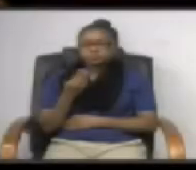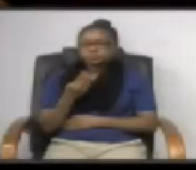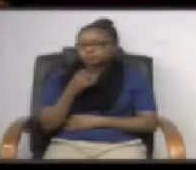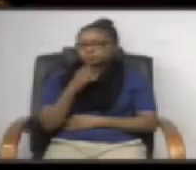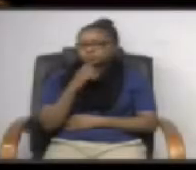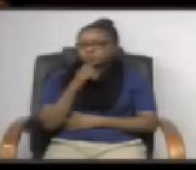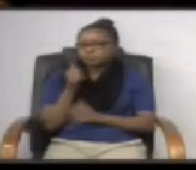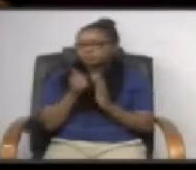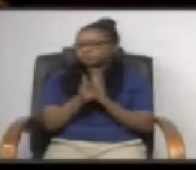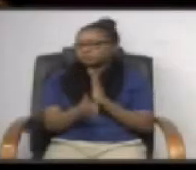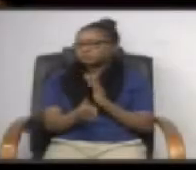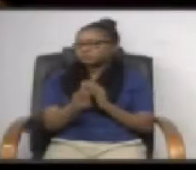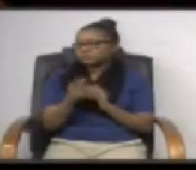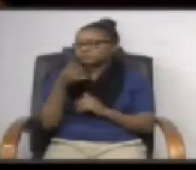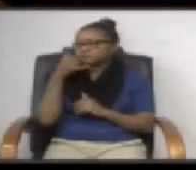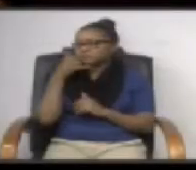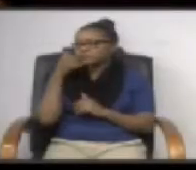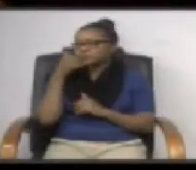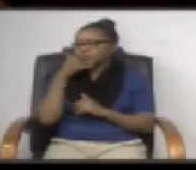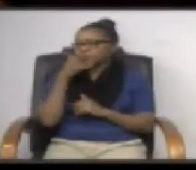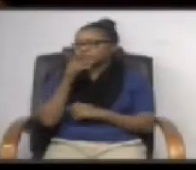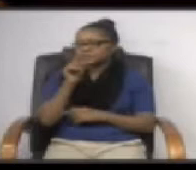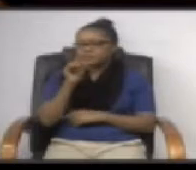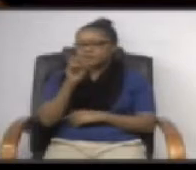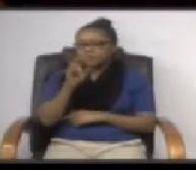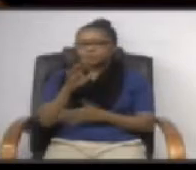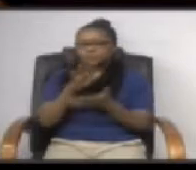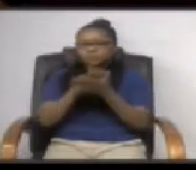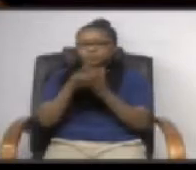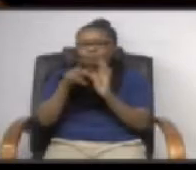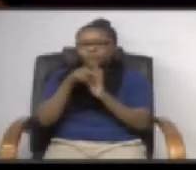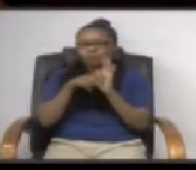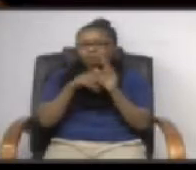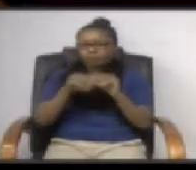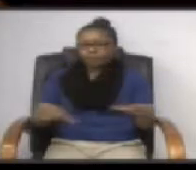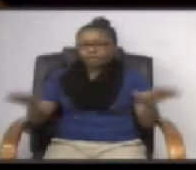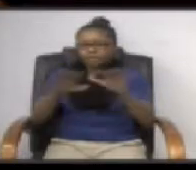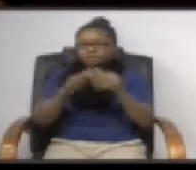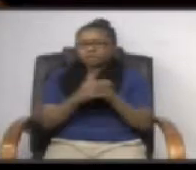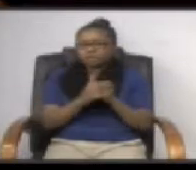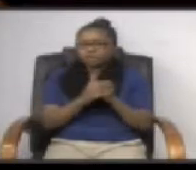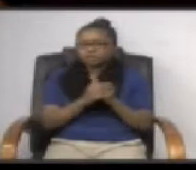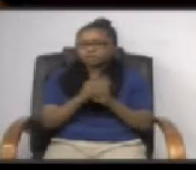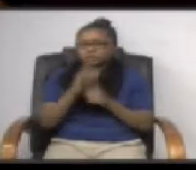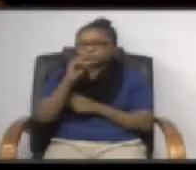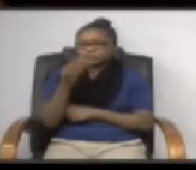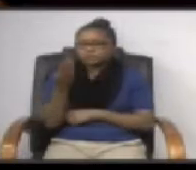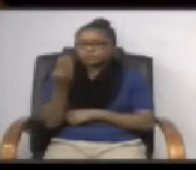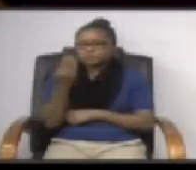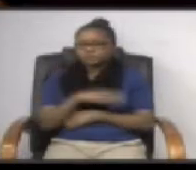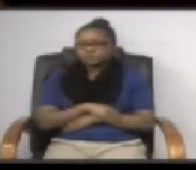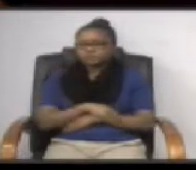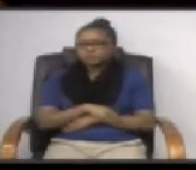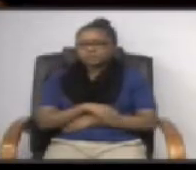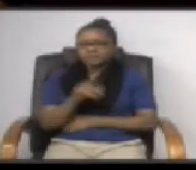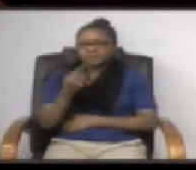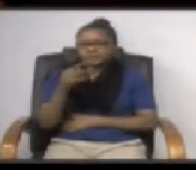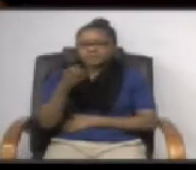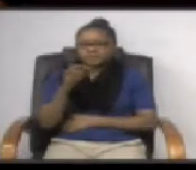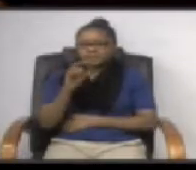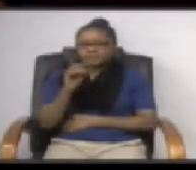on school property at the council meeting on october 27 2014 theodora scarado